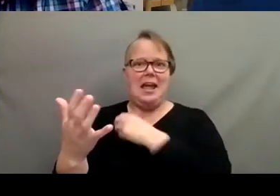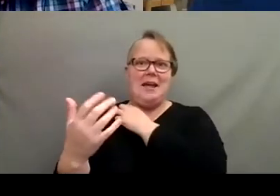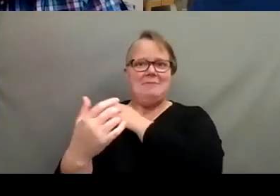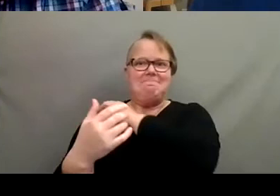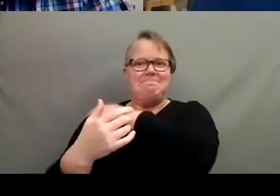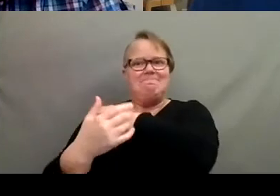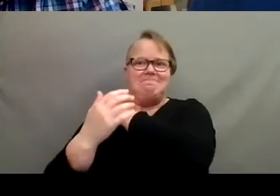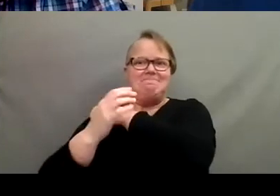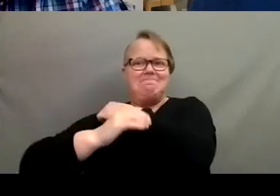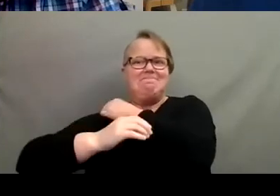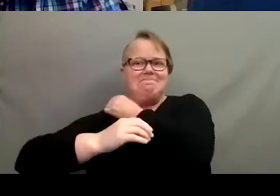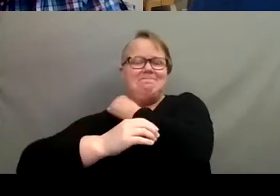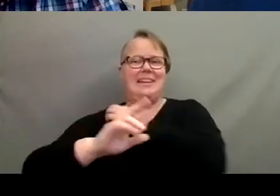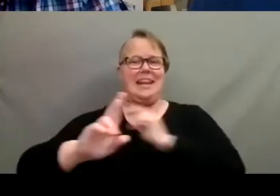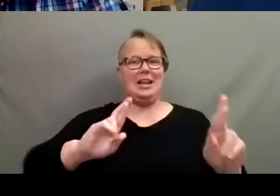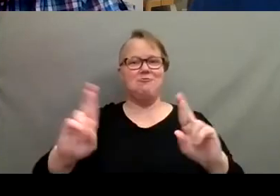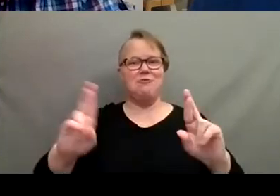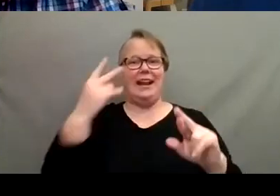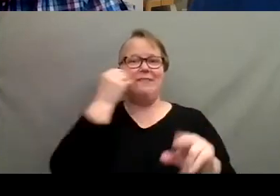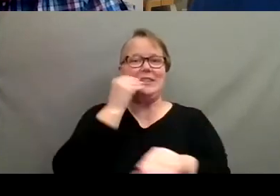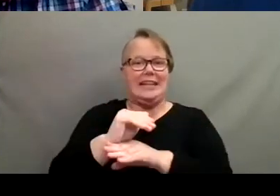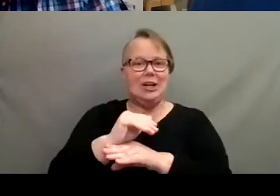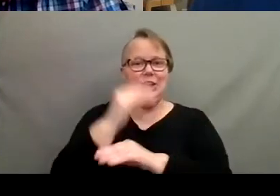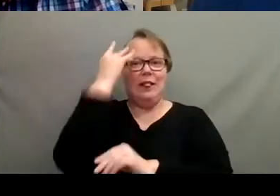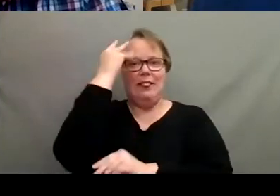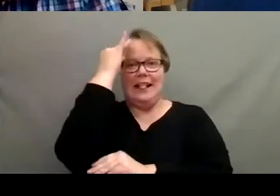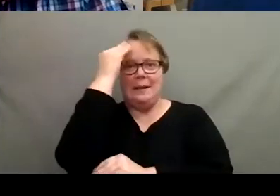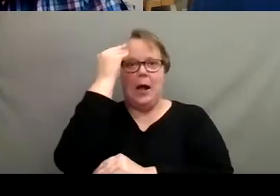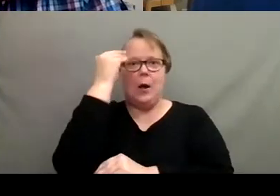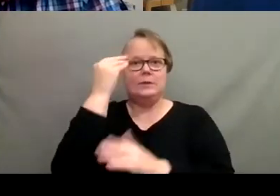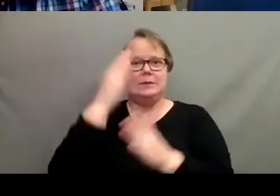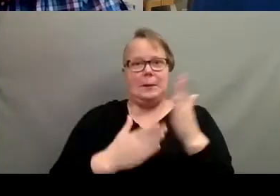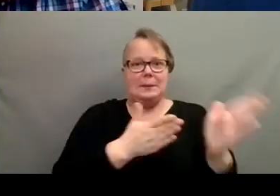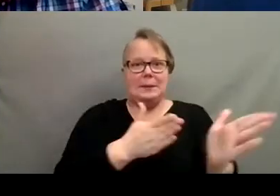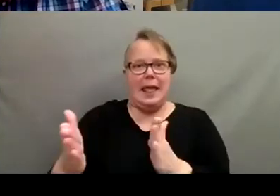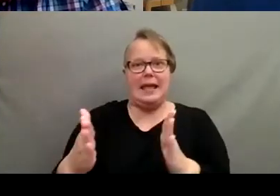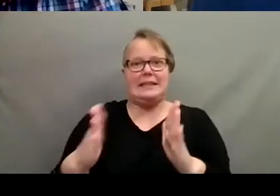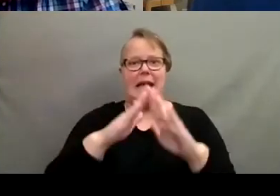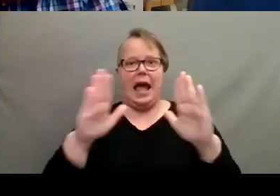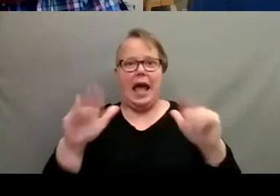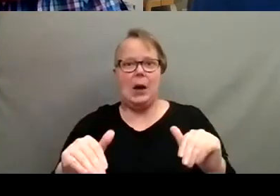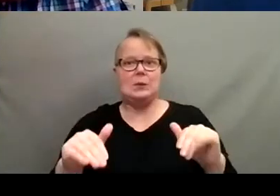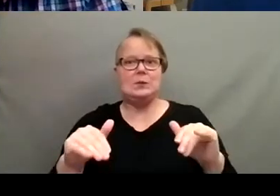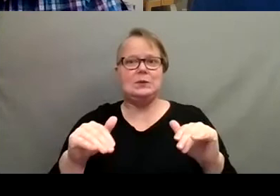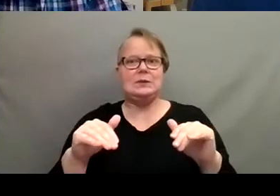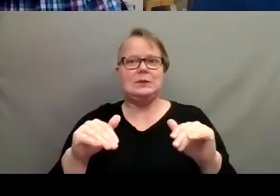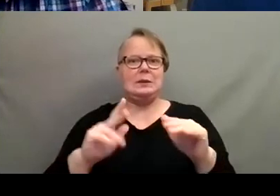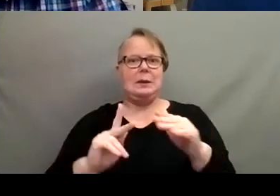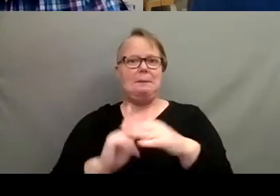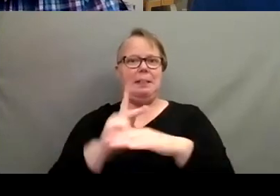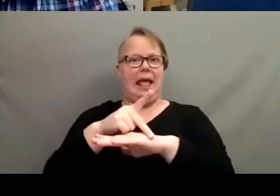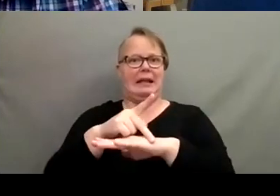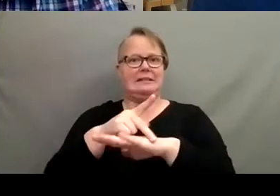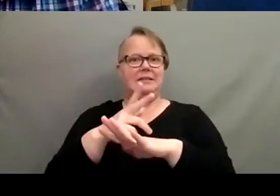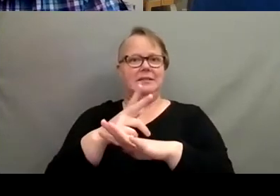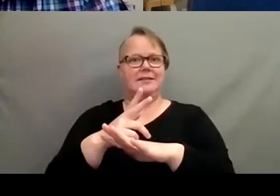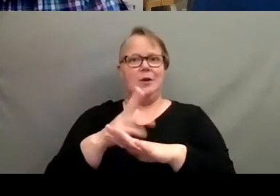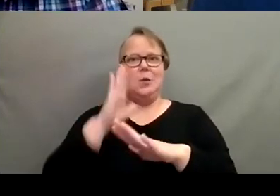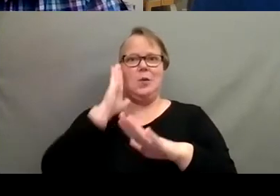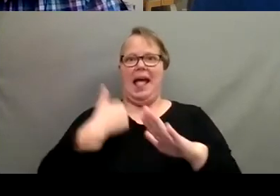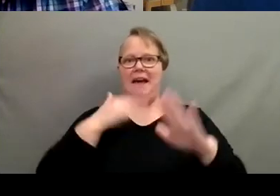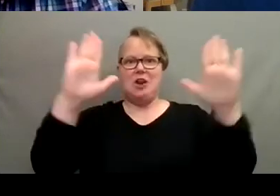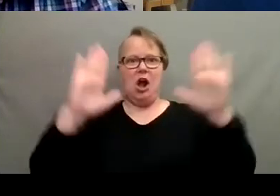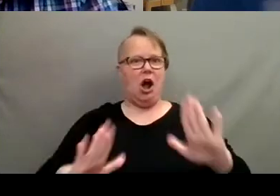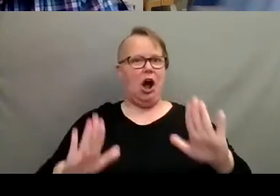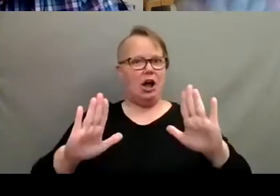You know, getting ready for dinner, thinking about some plants, house plants. Who doesn't love a house plants? We're going to have an awesome show.